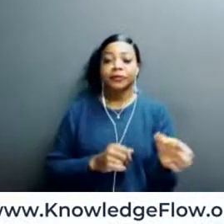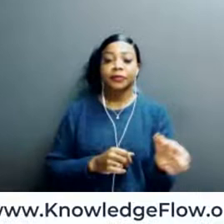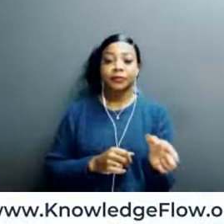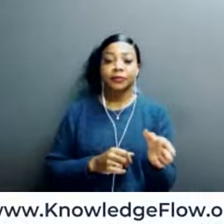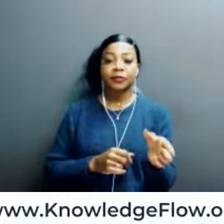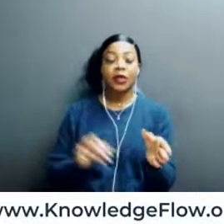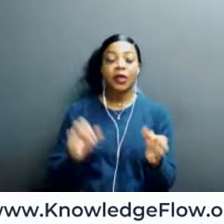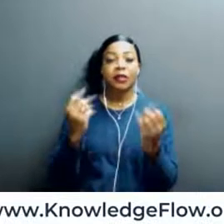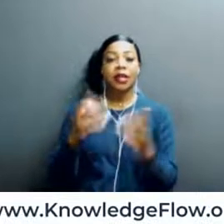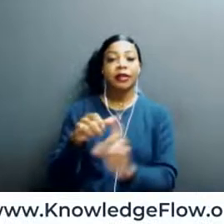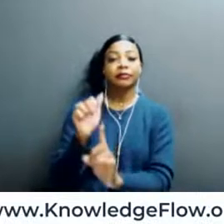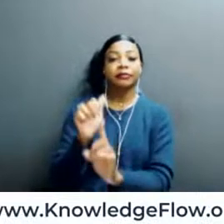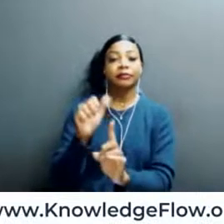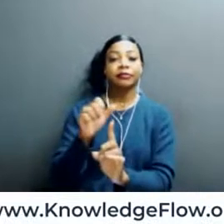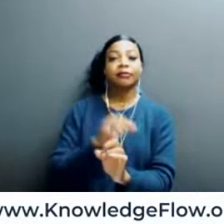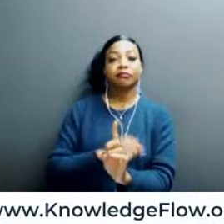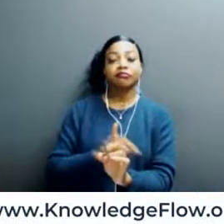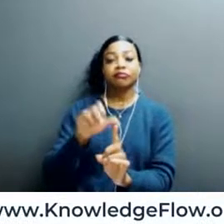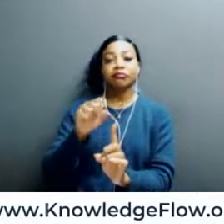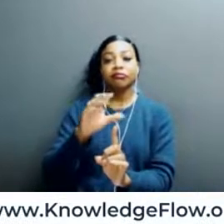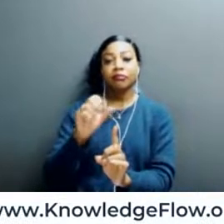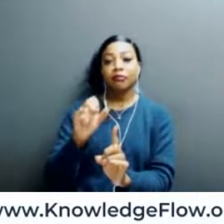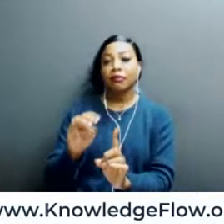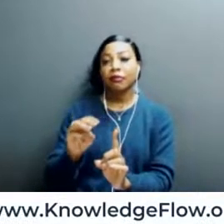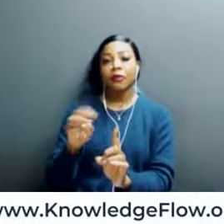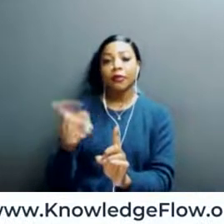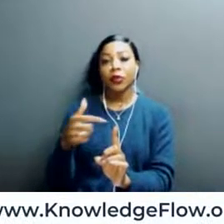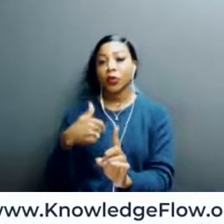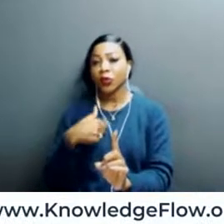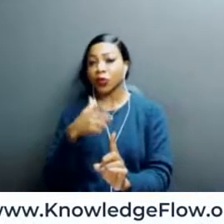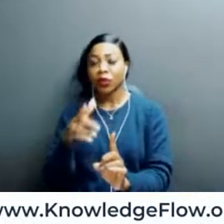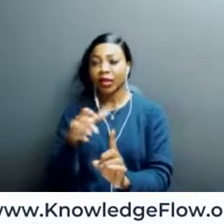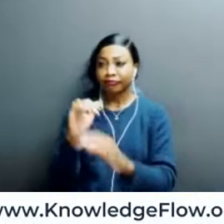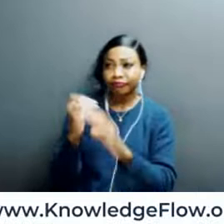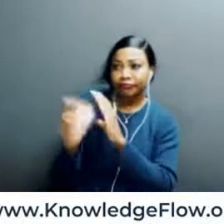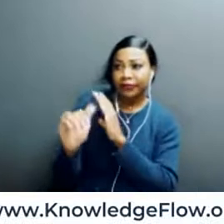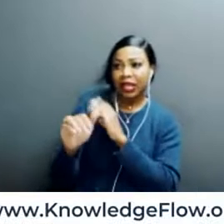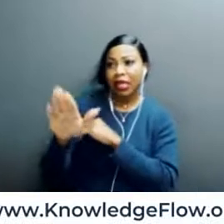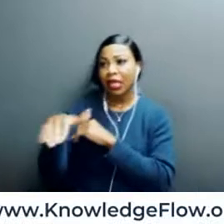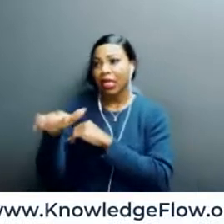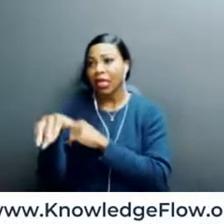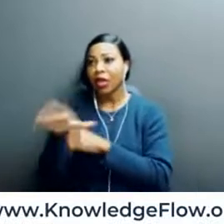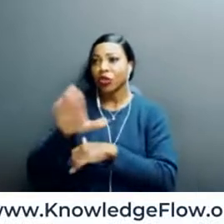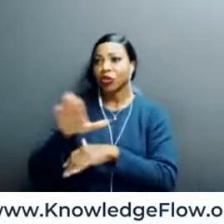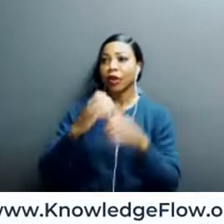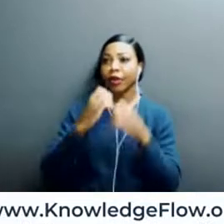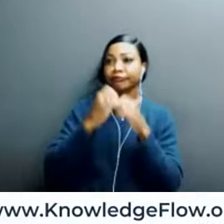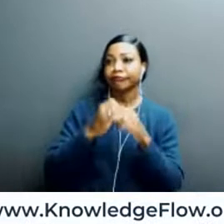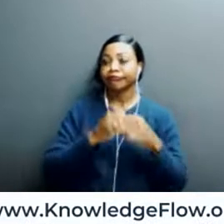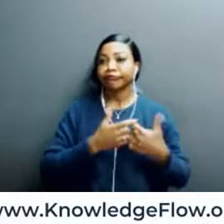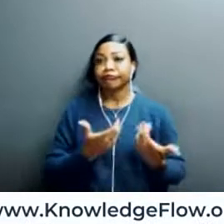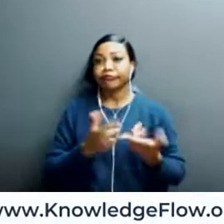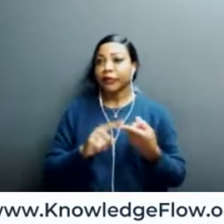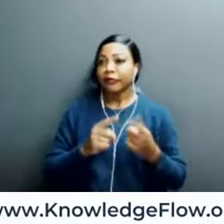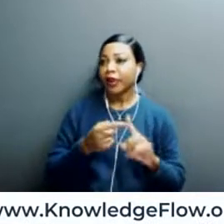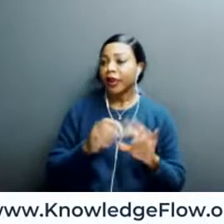scams that are trying to play on our emotions, you know, make you feel like someone's in harm or needs assistance. In those instances, we